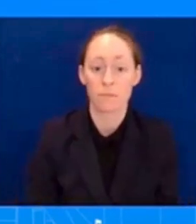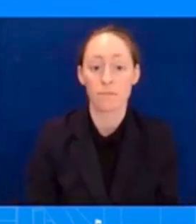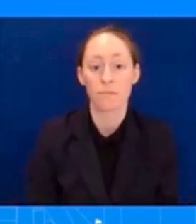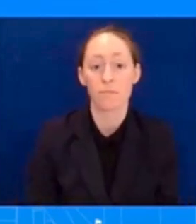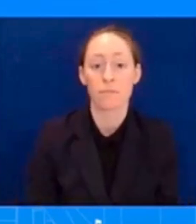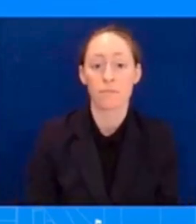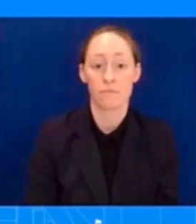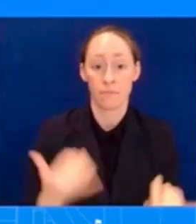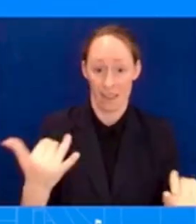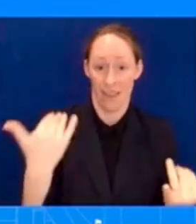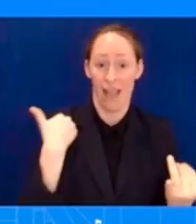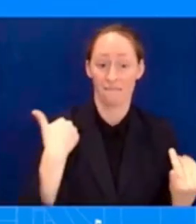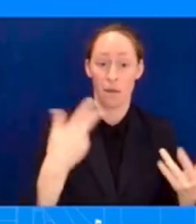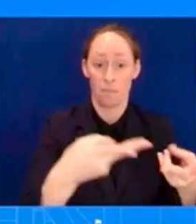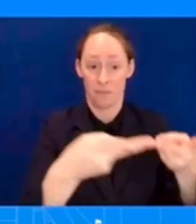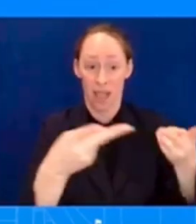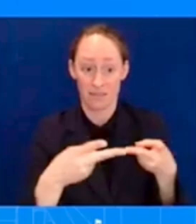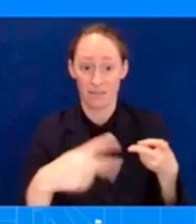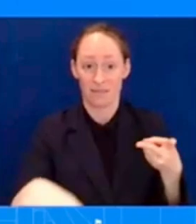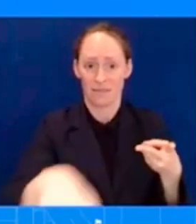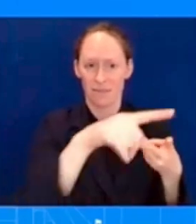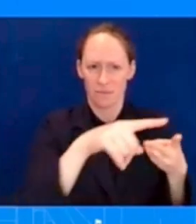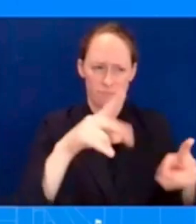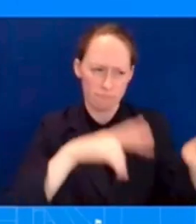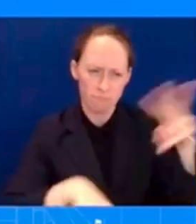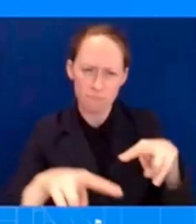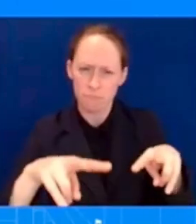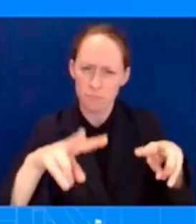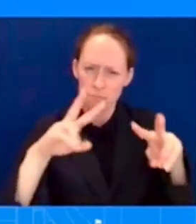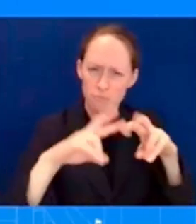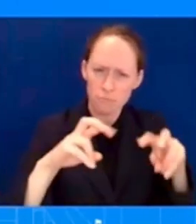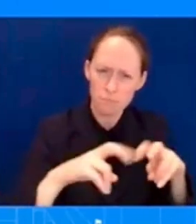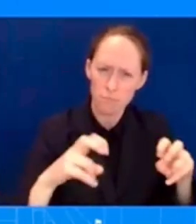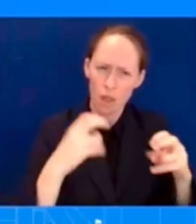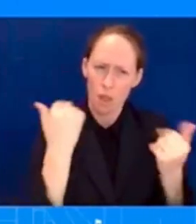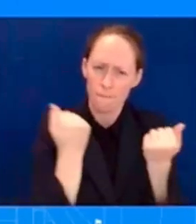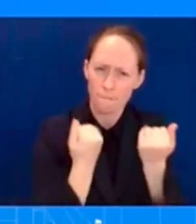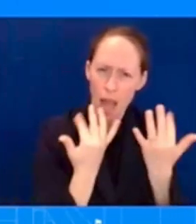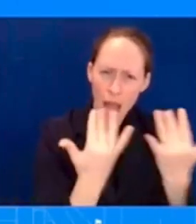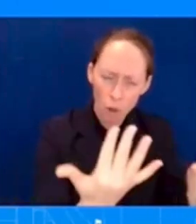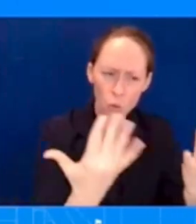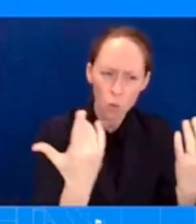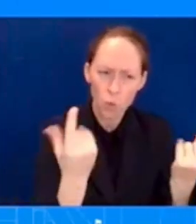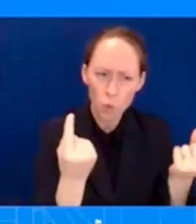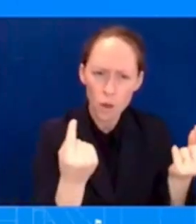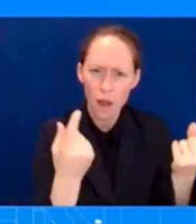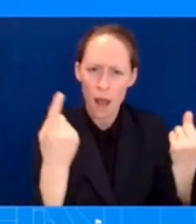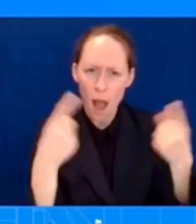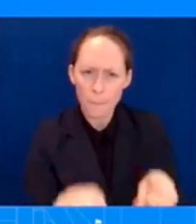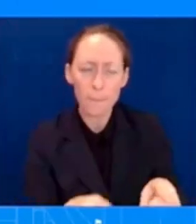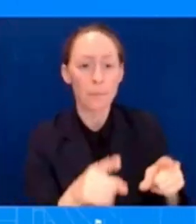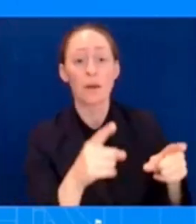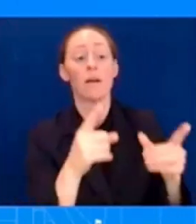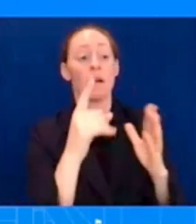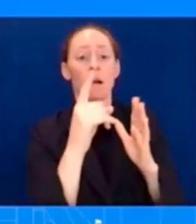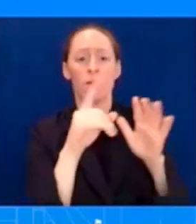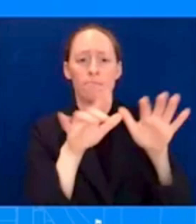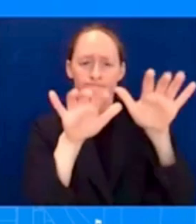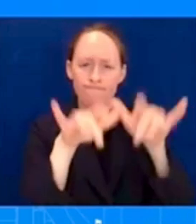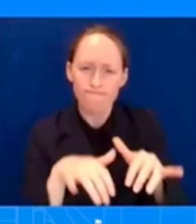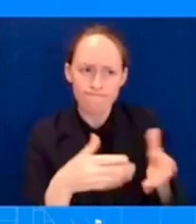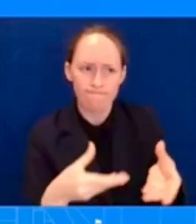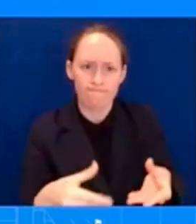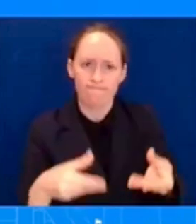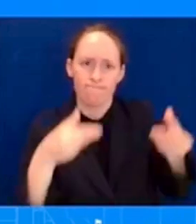what we can do to support the building resilience within the wildland urban interface. And that report is due to Congress later this year.